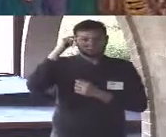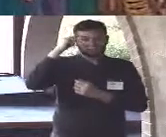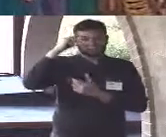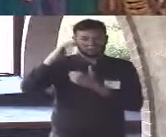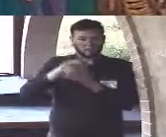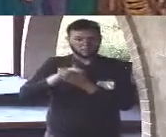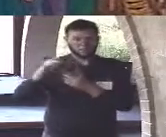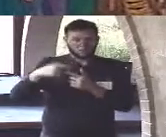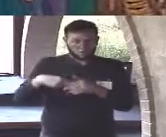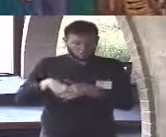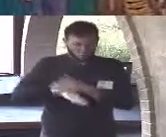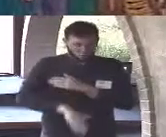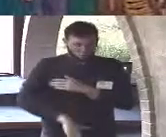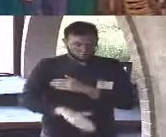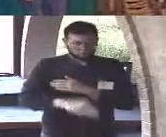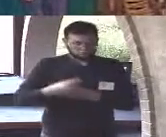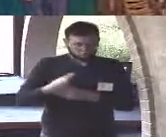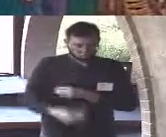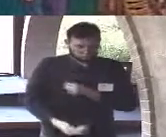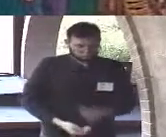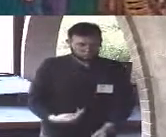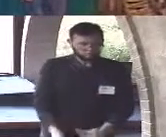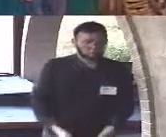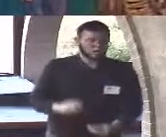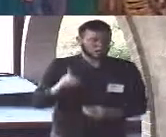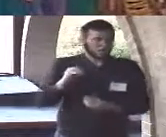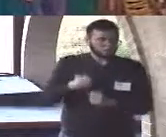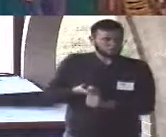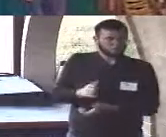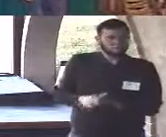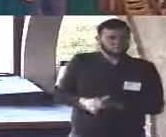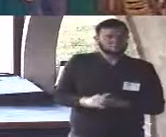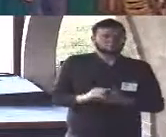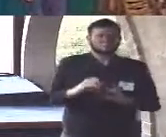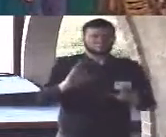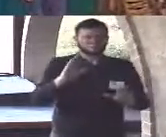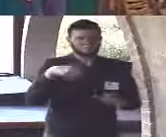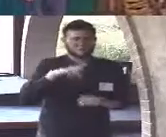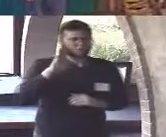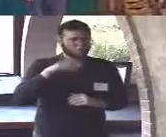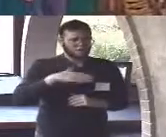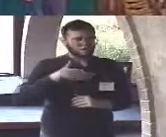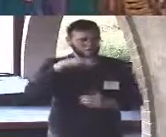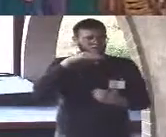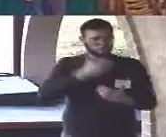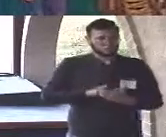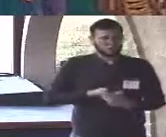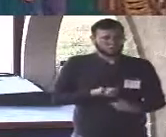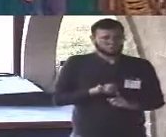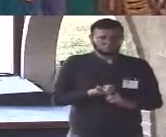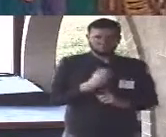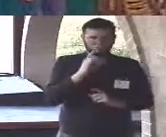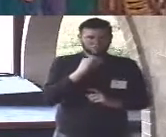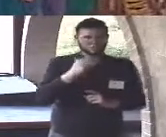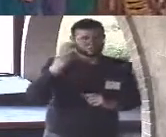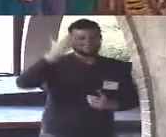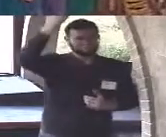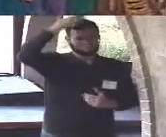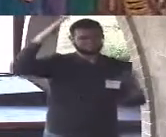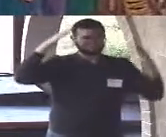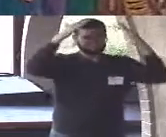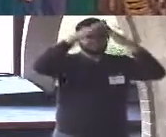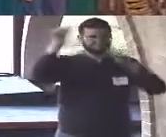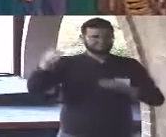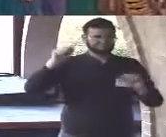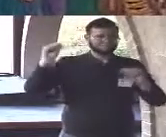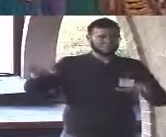age of 18 if I say to her, Sage you know that there's no objective meaning to life and the only meaning is that